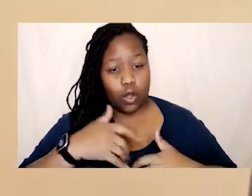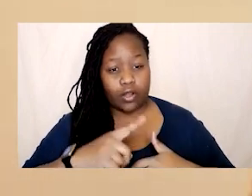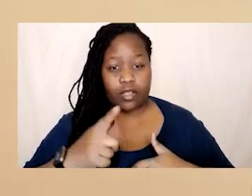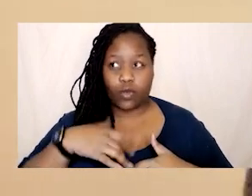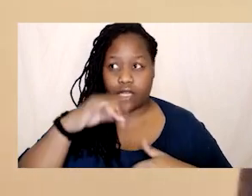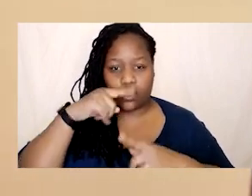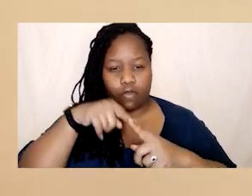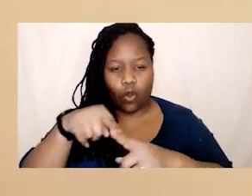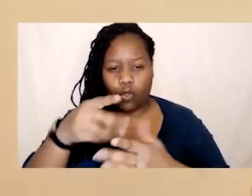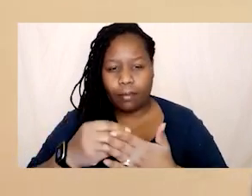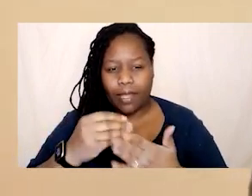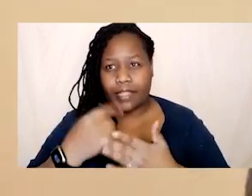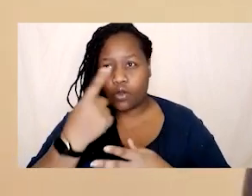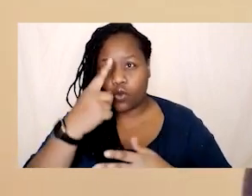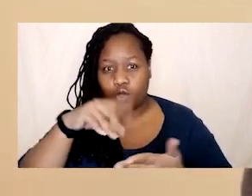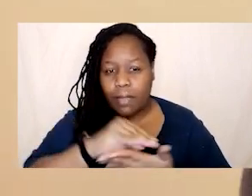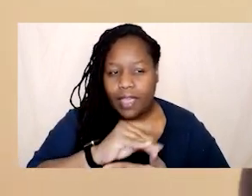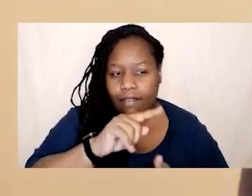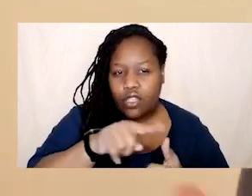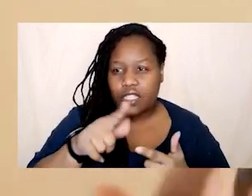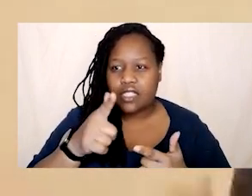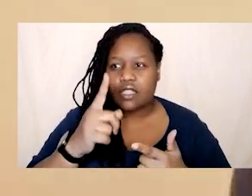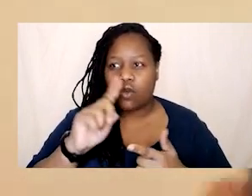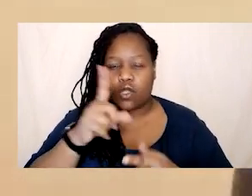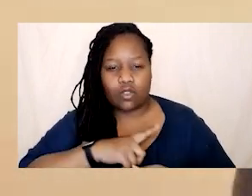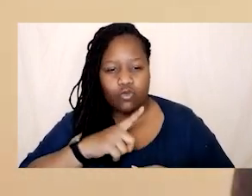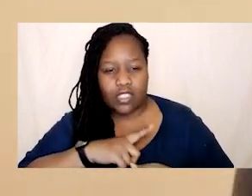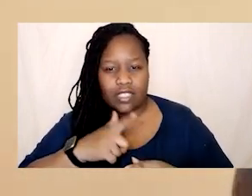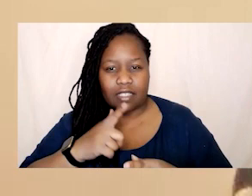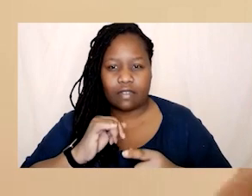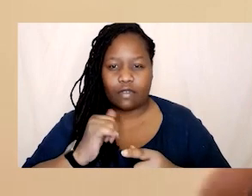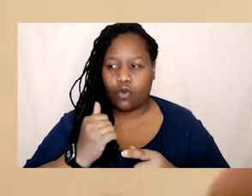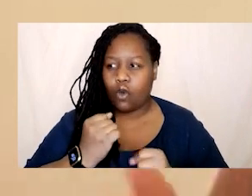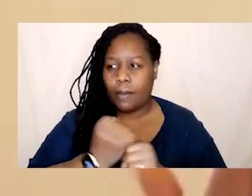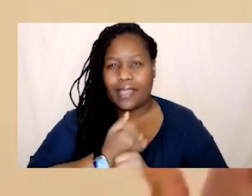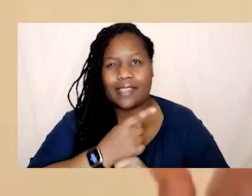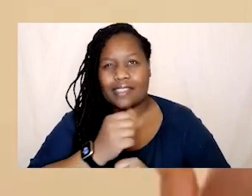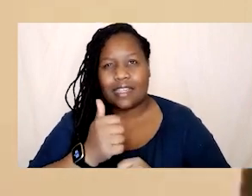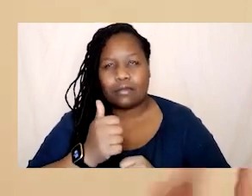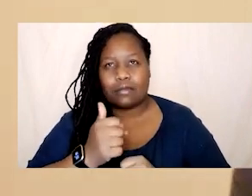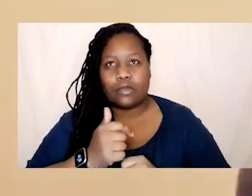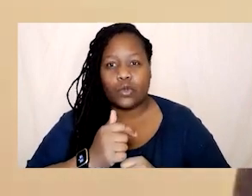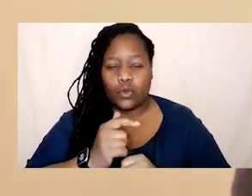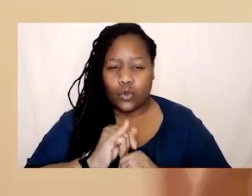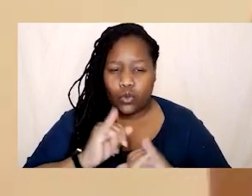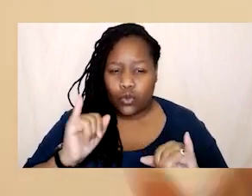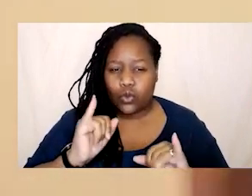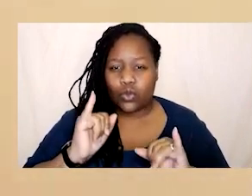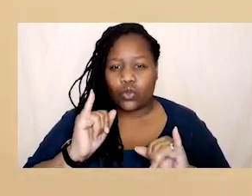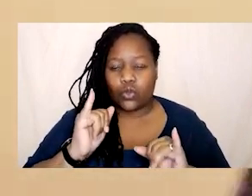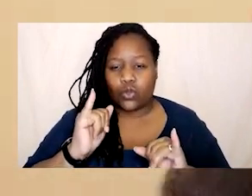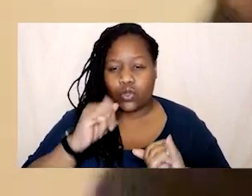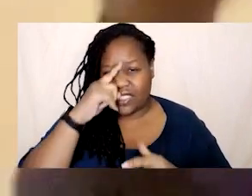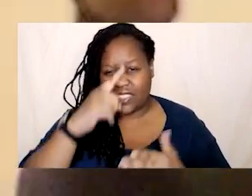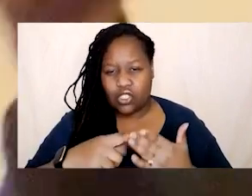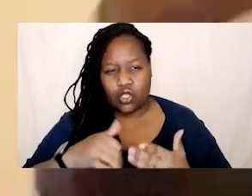bank rolled this? What is what is the reason behind making some really really really like dickhead decisions? Like why